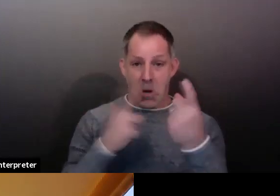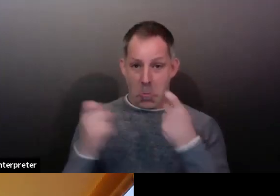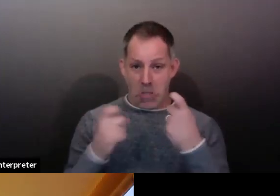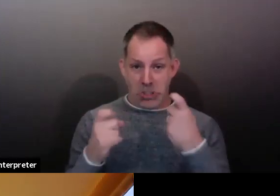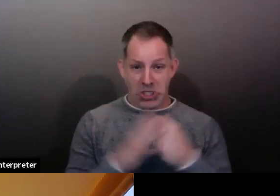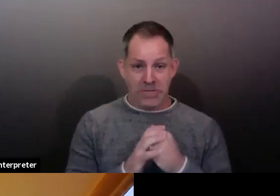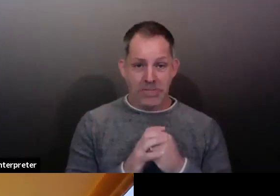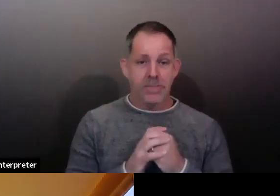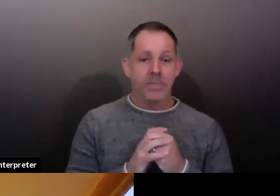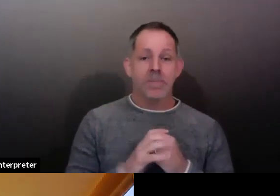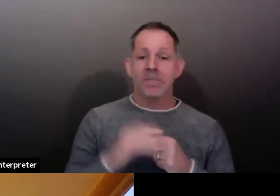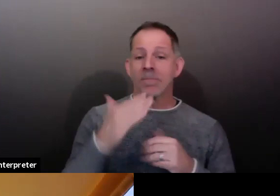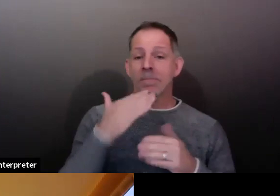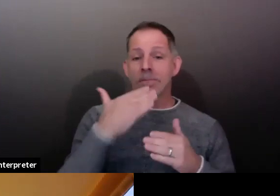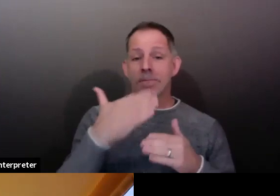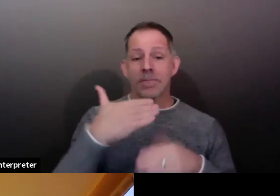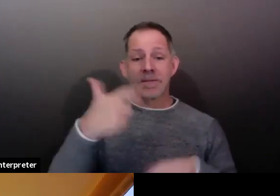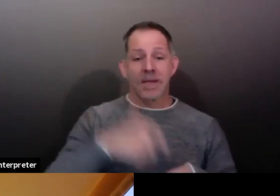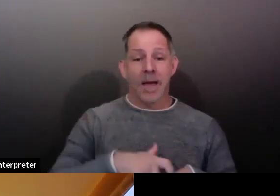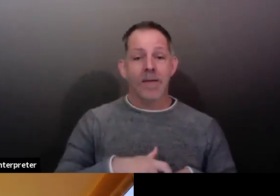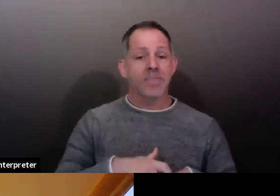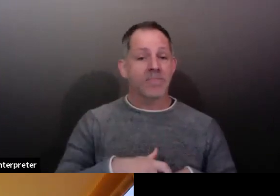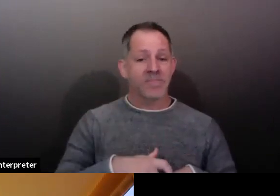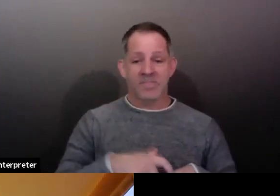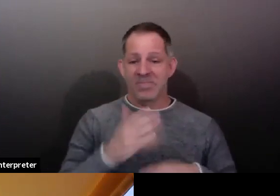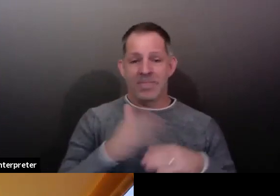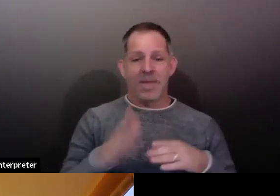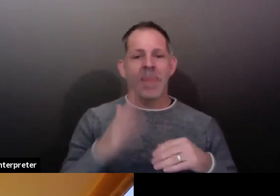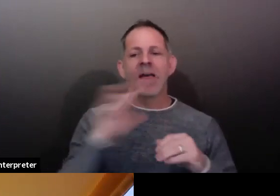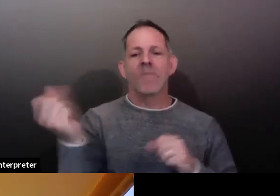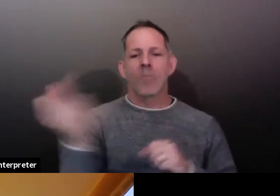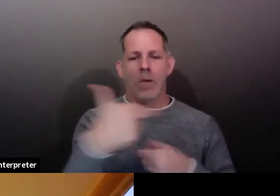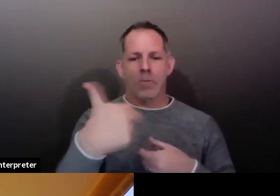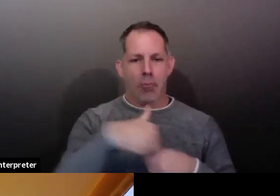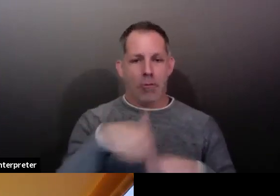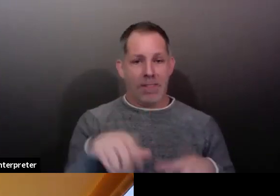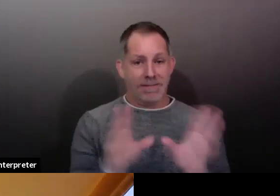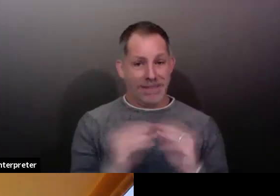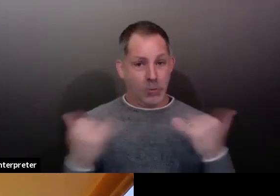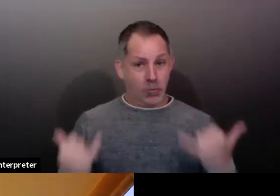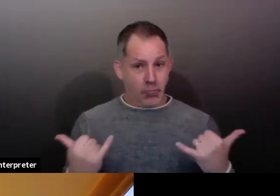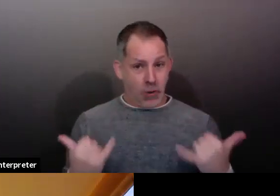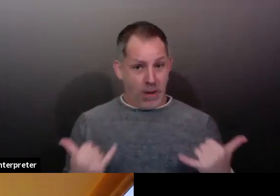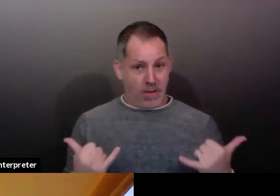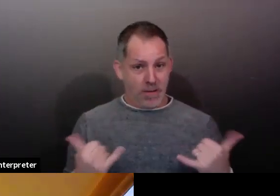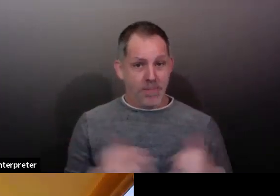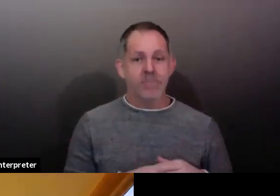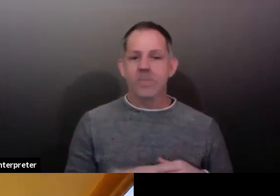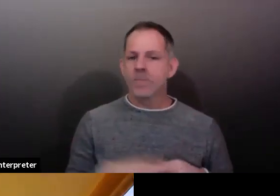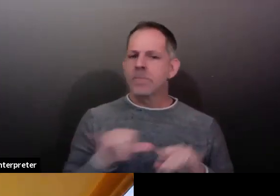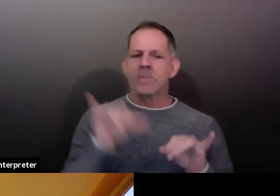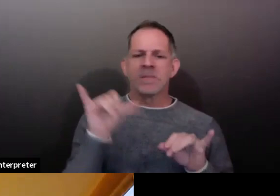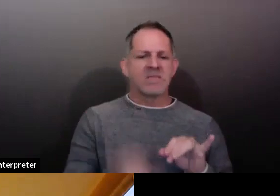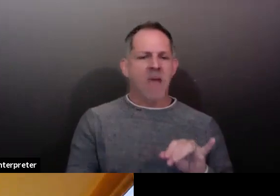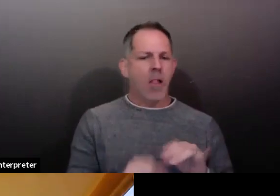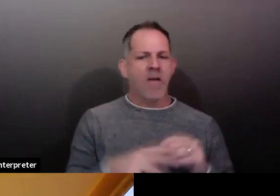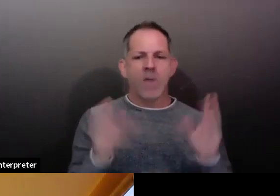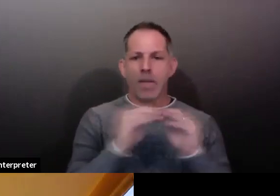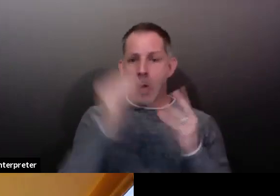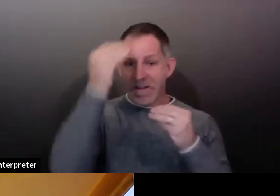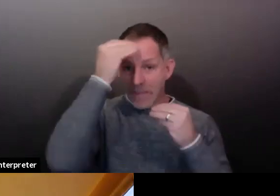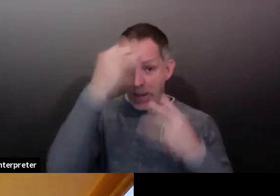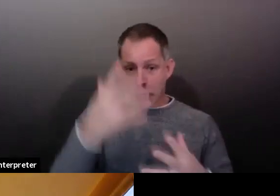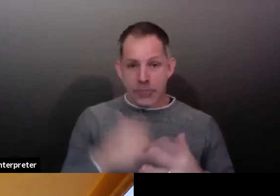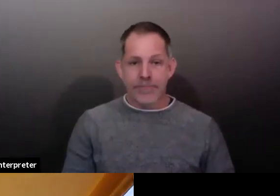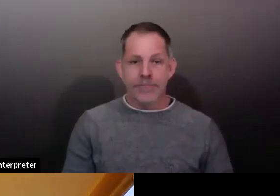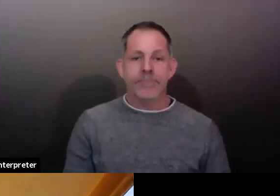and wrap up. So thank you all again for joining us this morning. And please do stay tuned for future media availabilities. Thanks. Thank you.